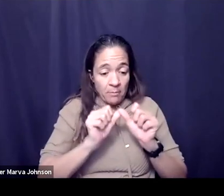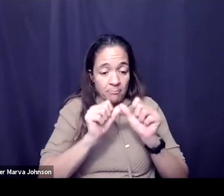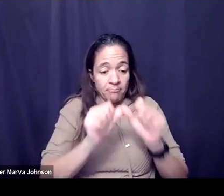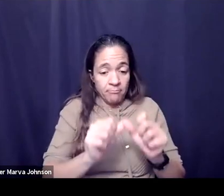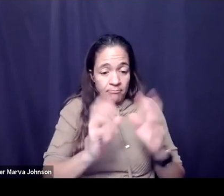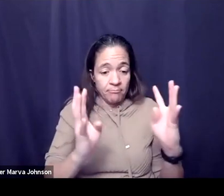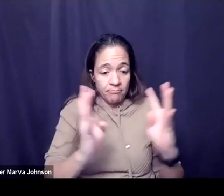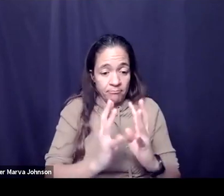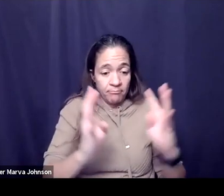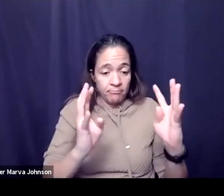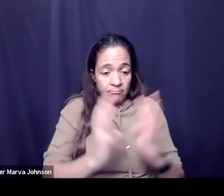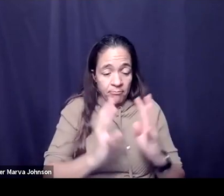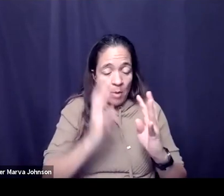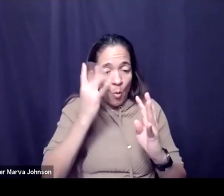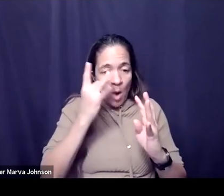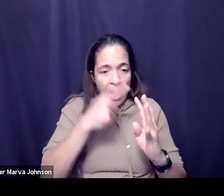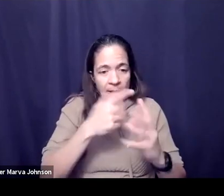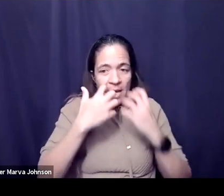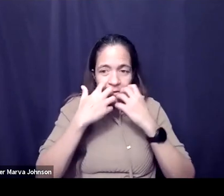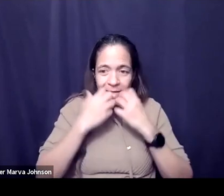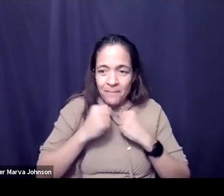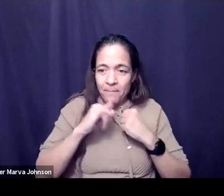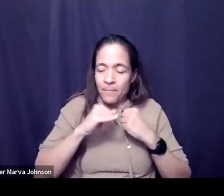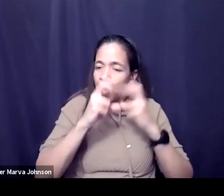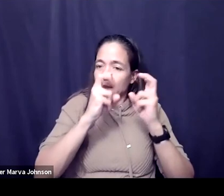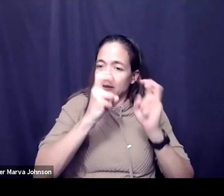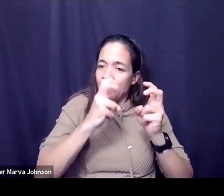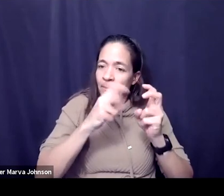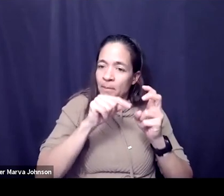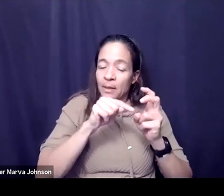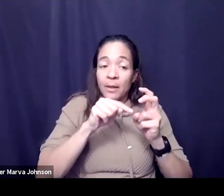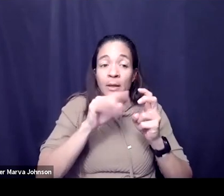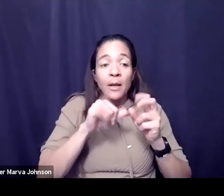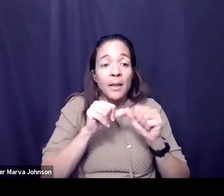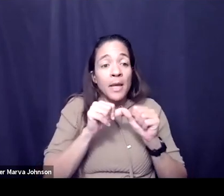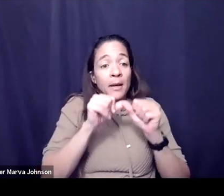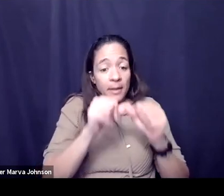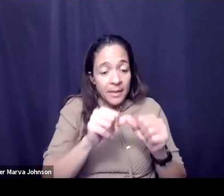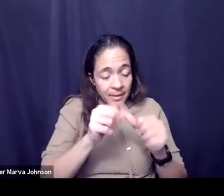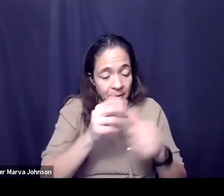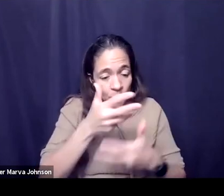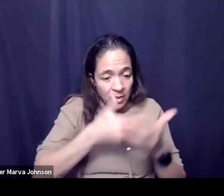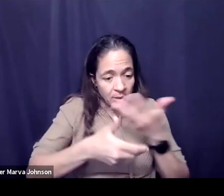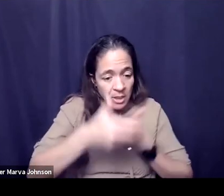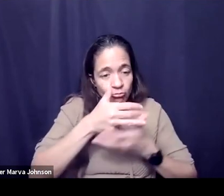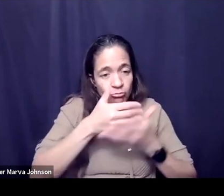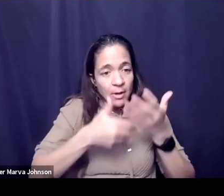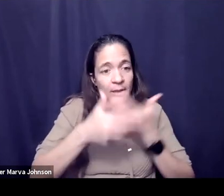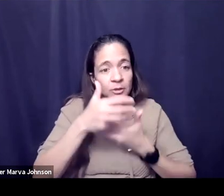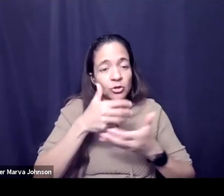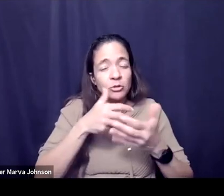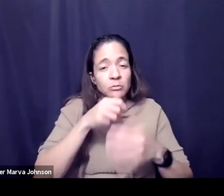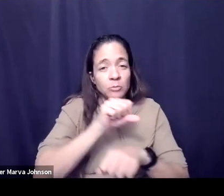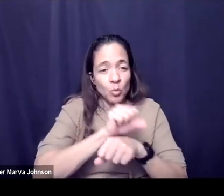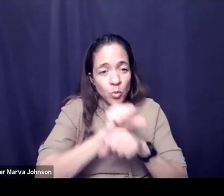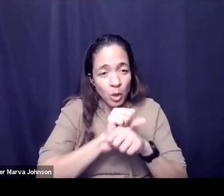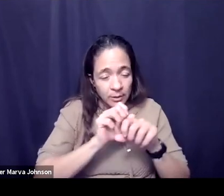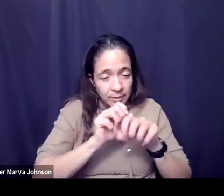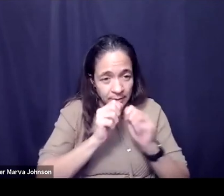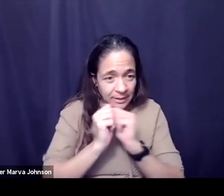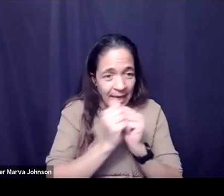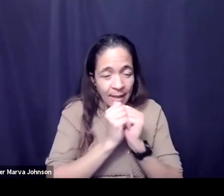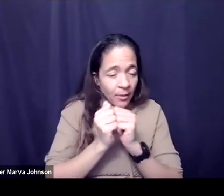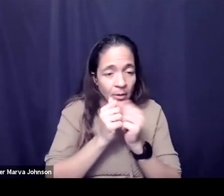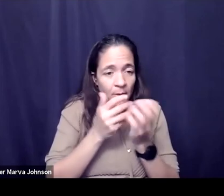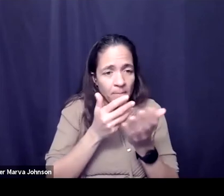that kind of power of their continual you know interaction and work together whether they are